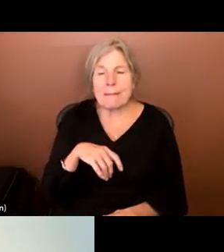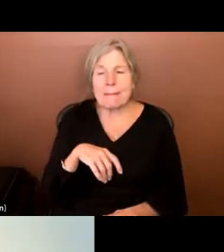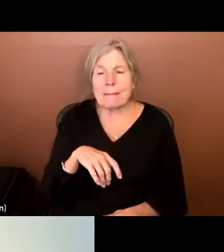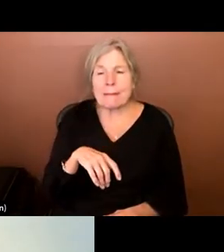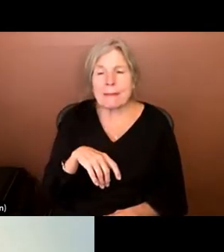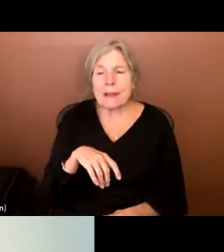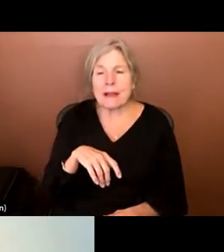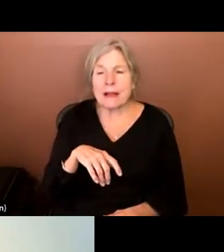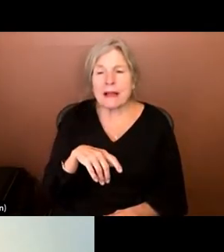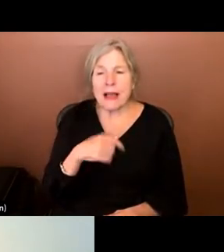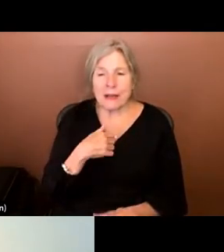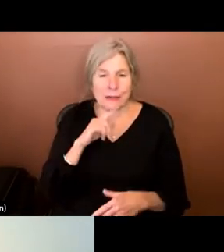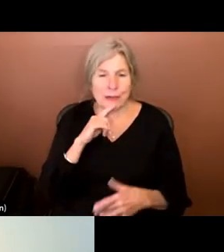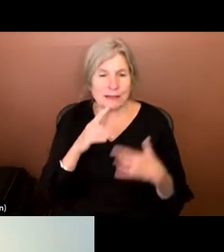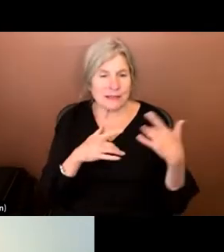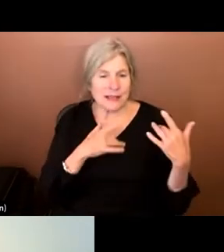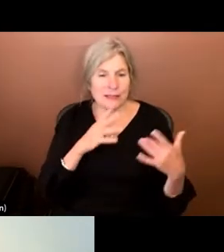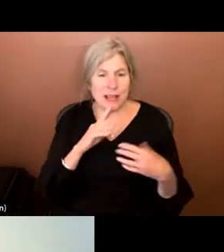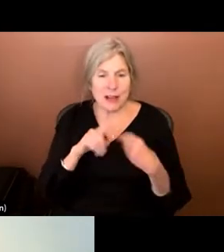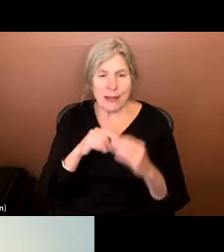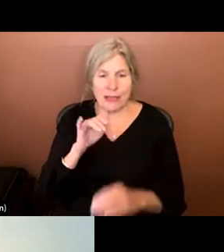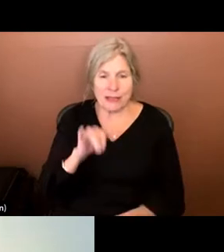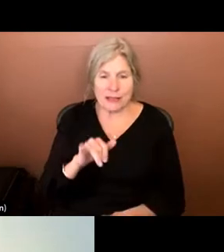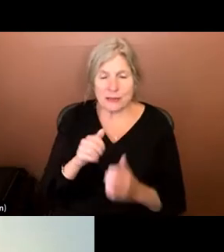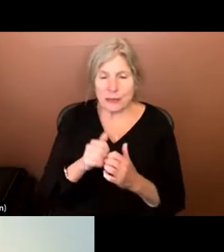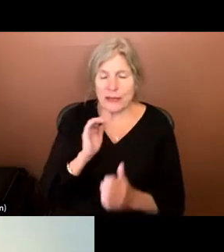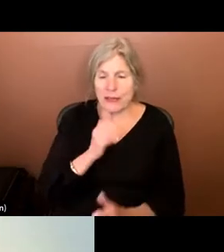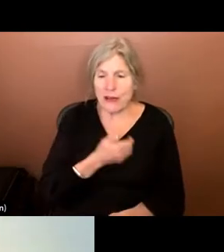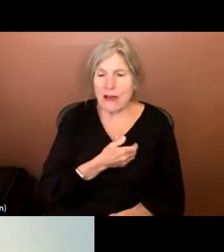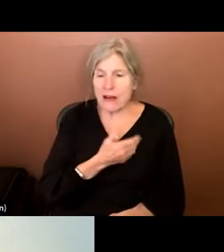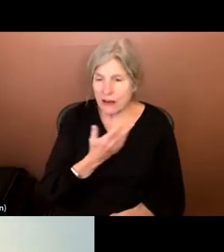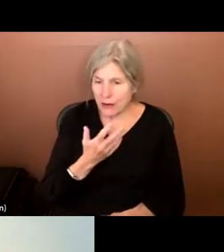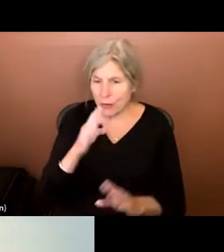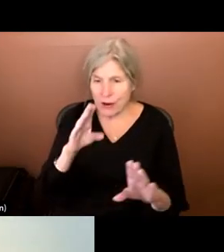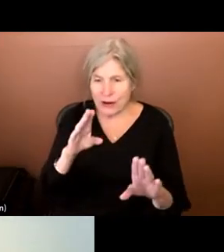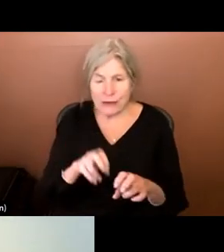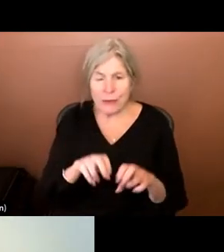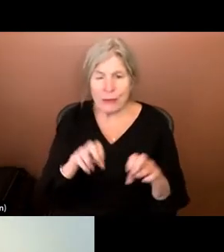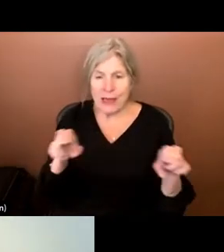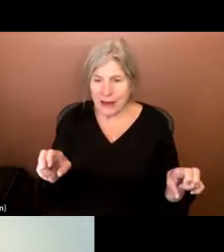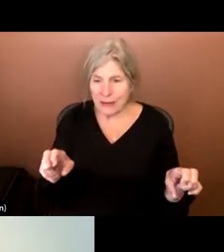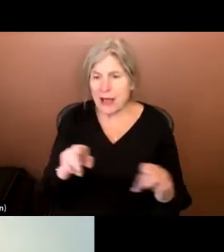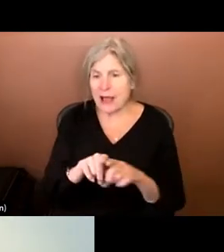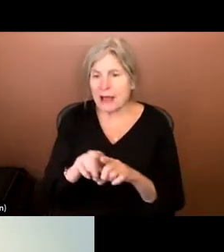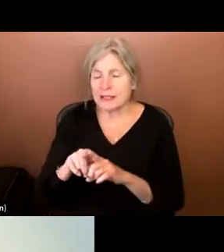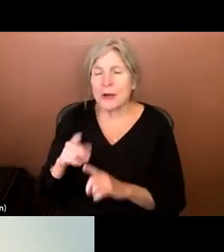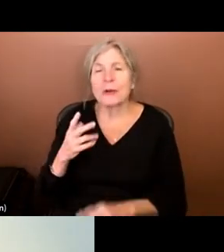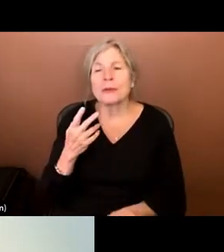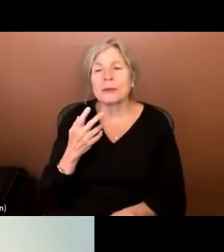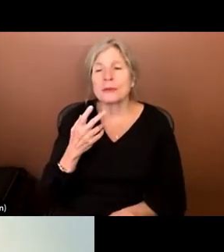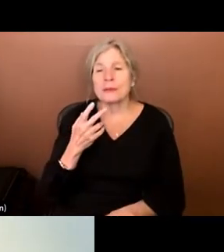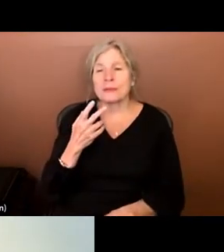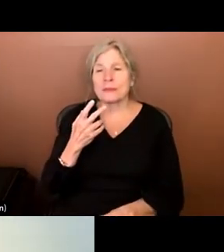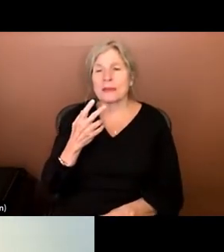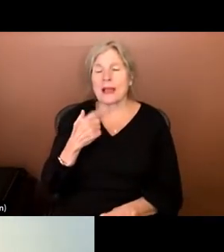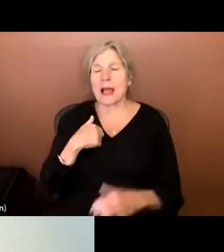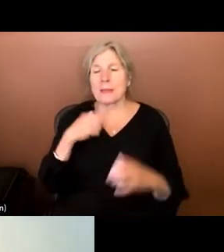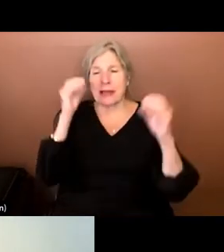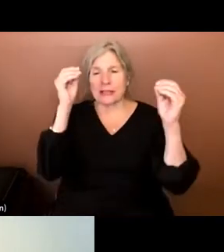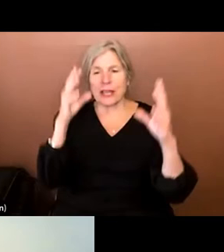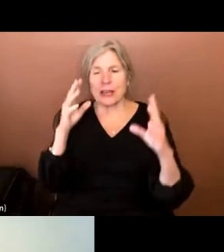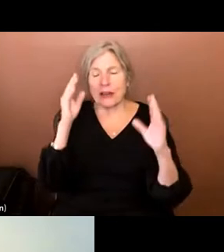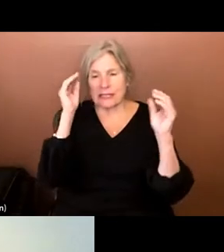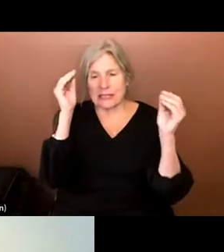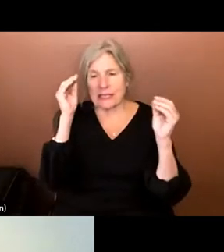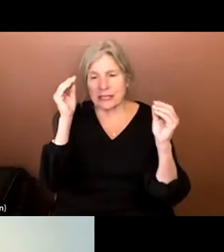So in that way, I'm really excited to talk about this with our wonderful panel. I'm also, I'm an educator. I teach